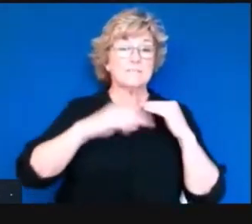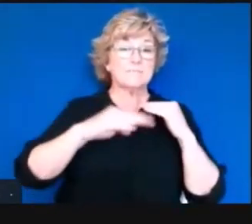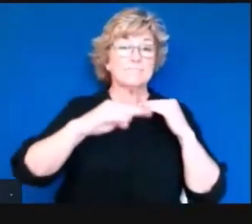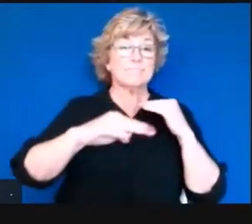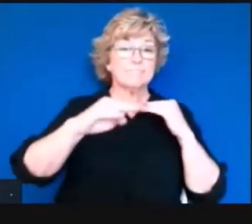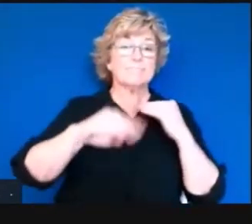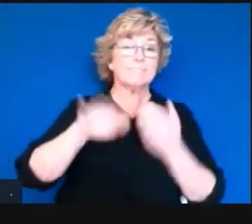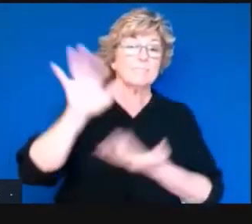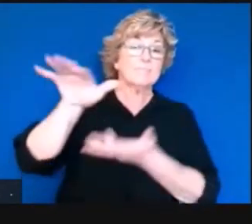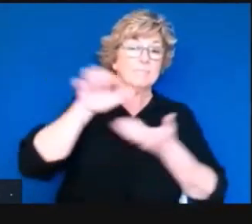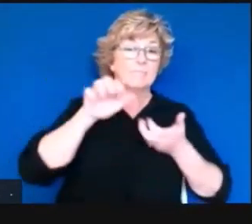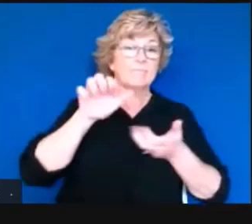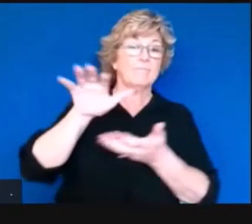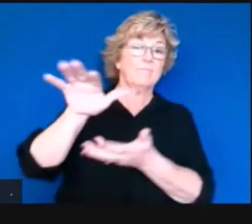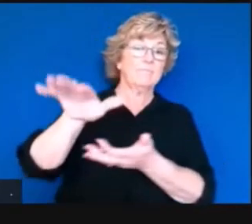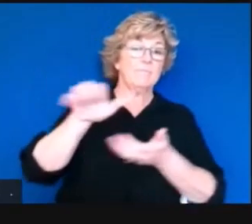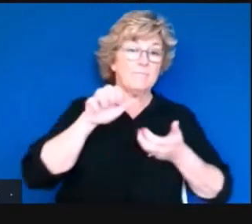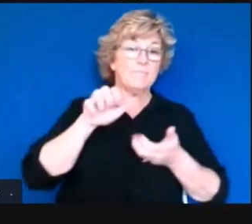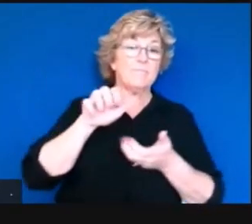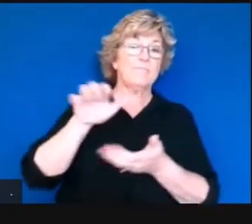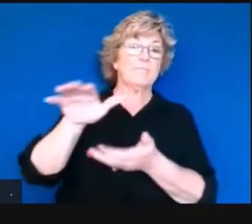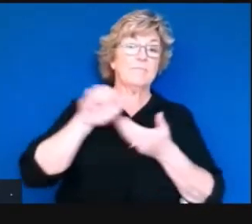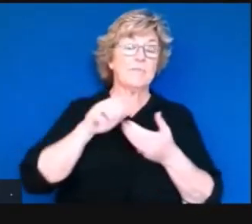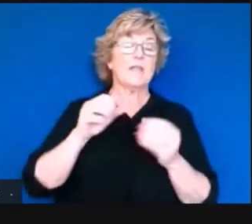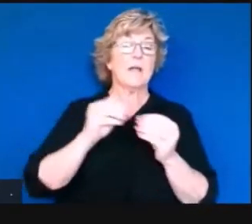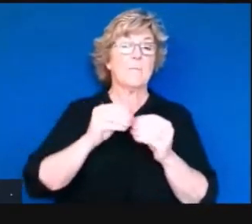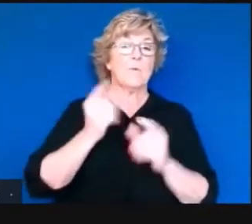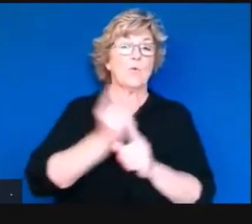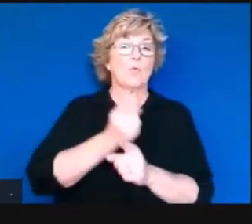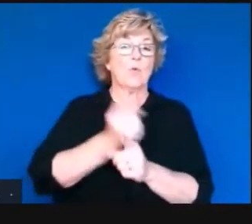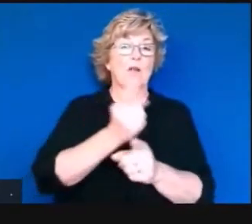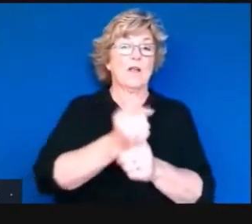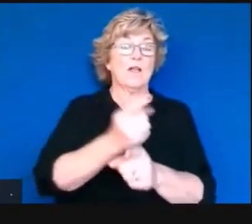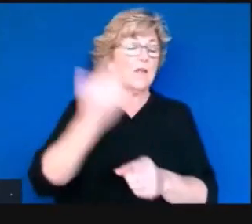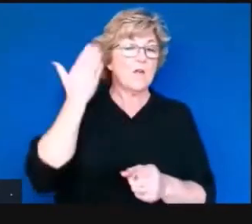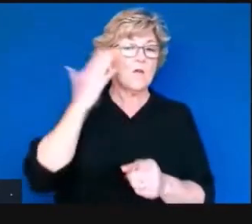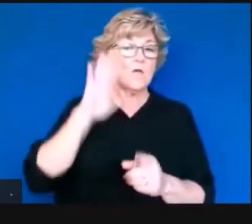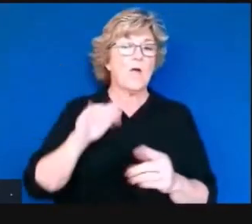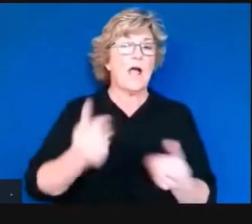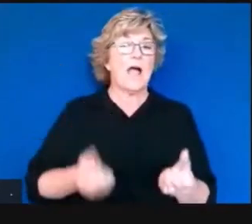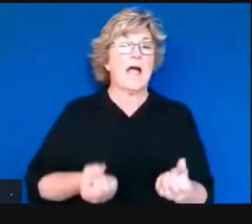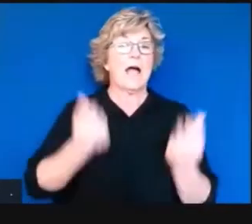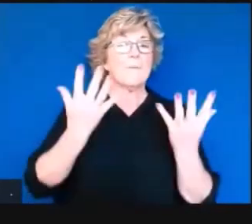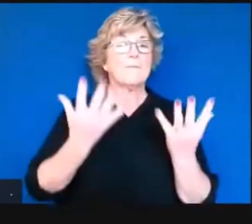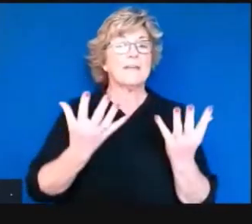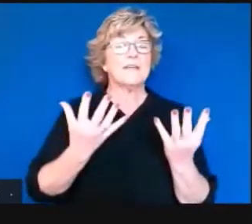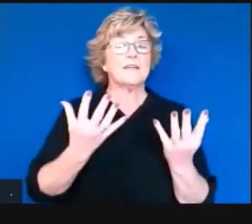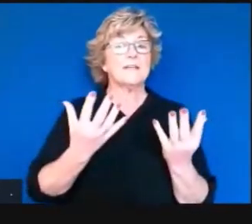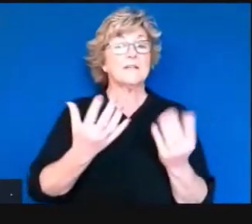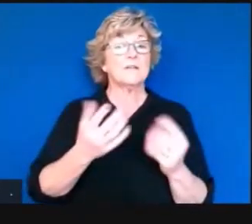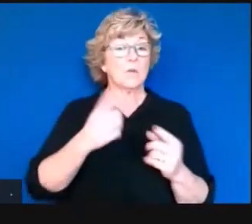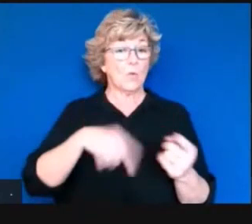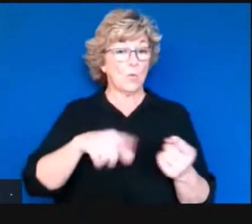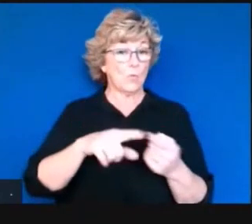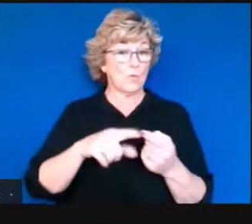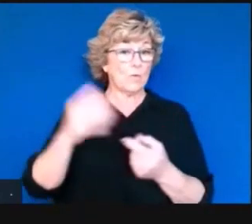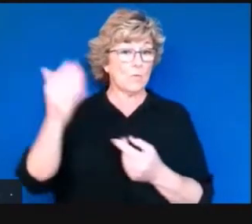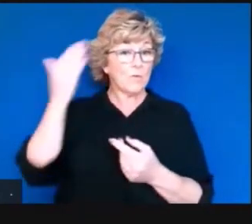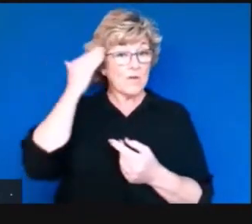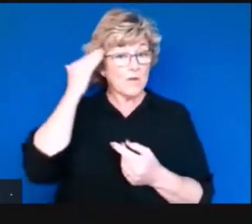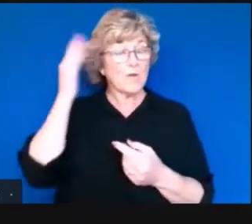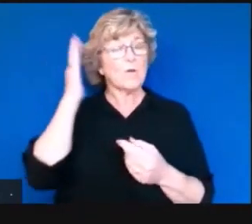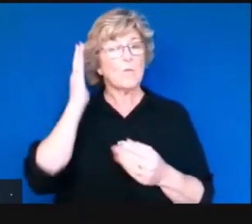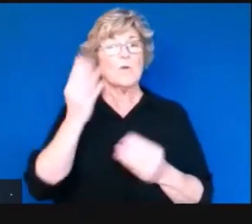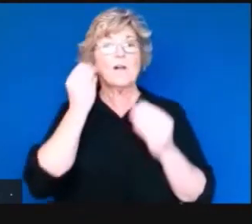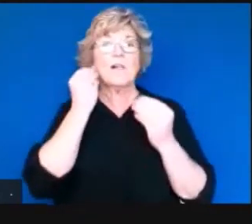Pfizer vaccine come on a more consistent basis. We don't know the exact number yet. And when we do, we'll let you know right away.